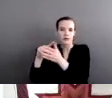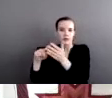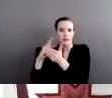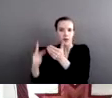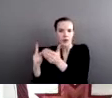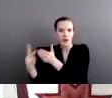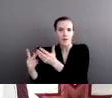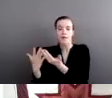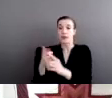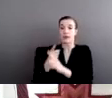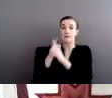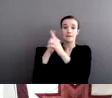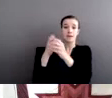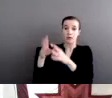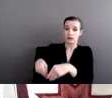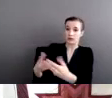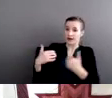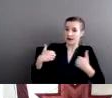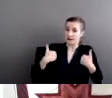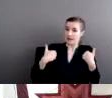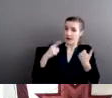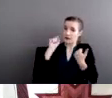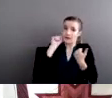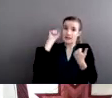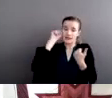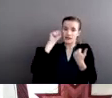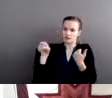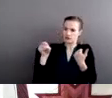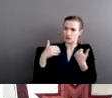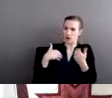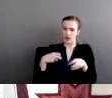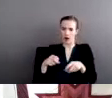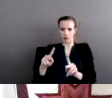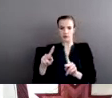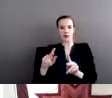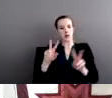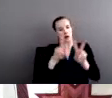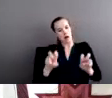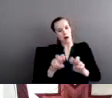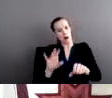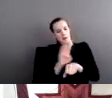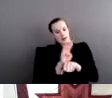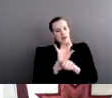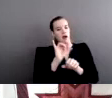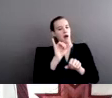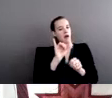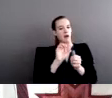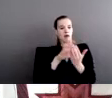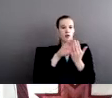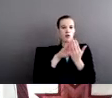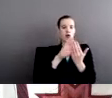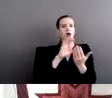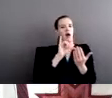provide young teens with a look behind the scenes at a business to learn about what it